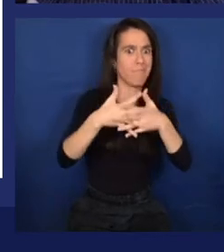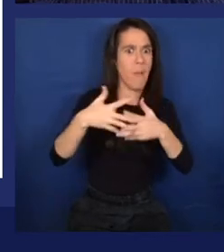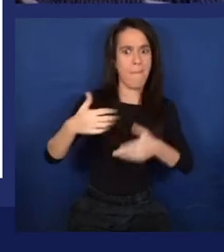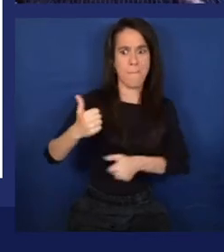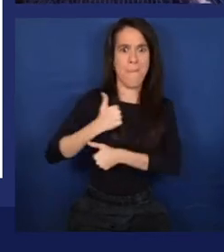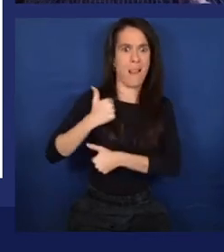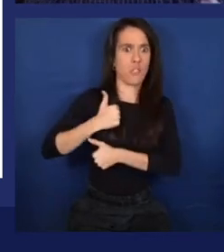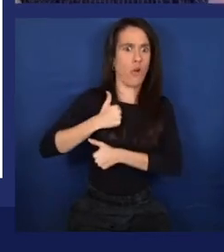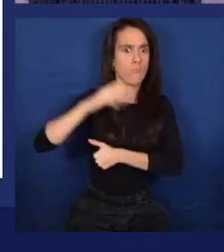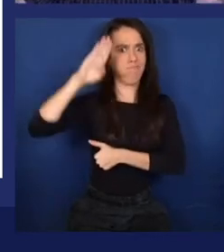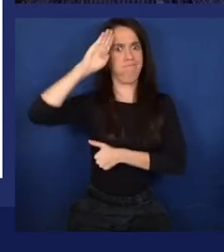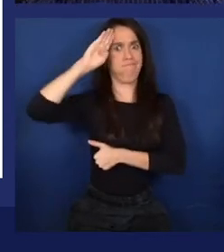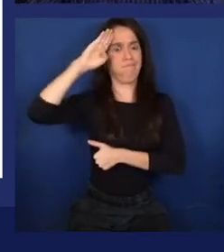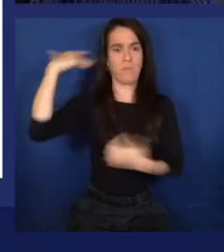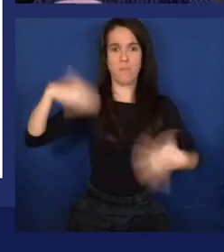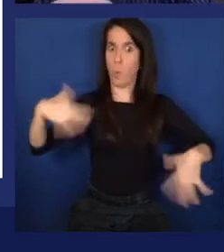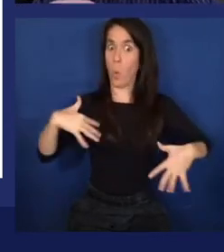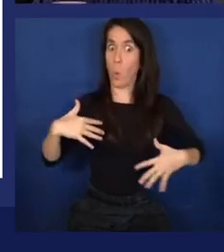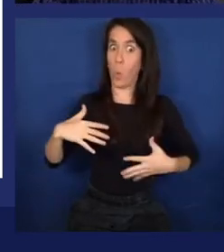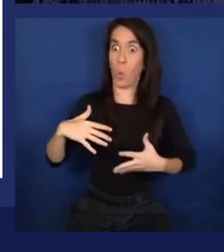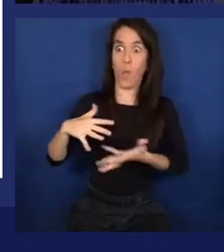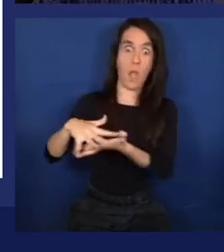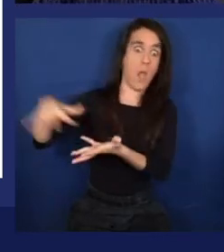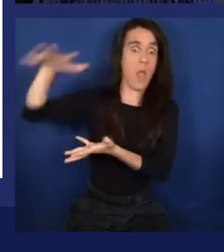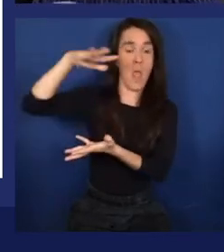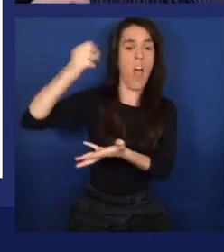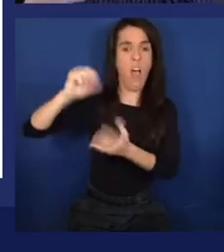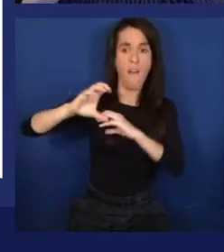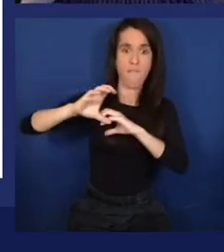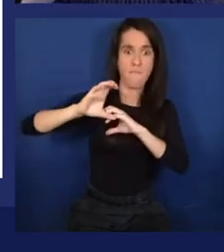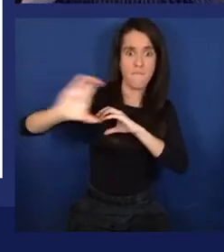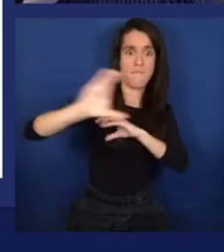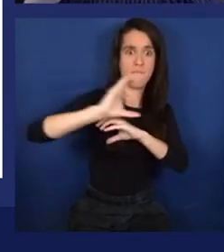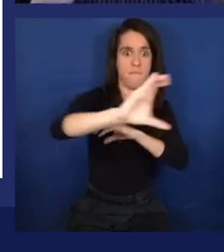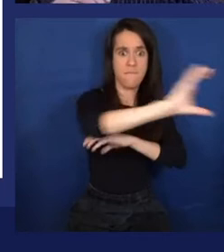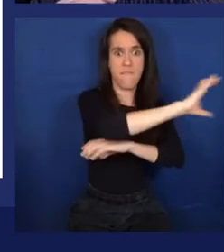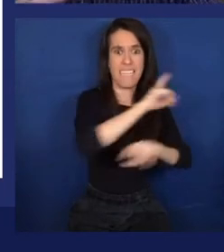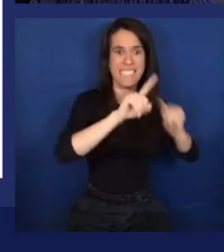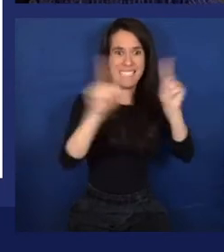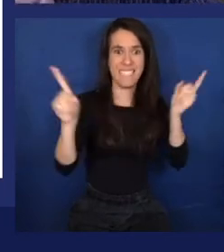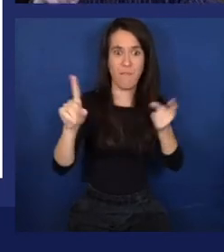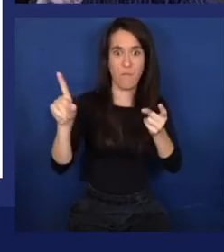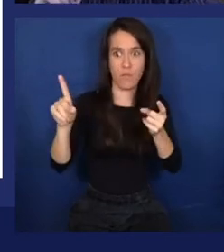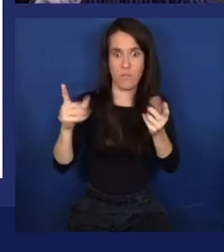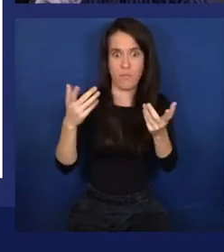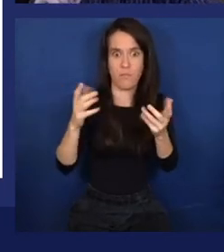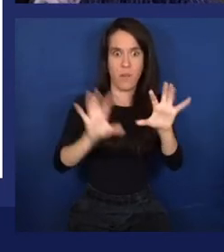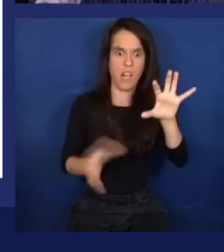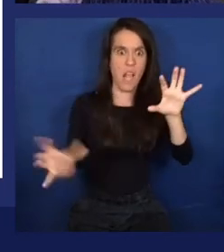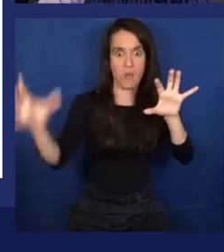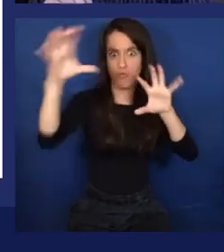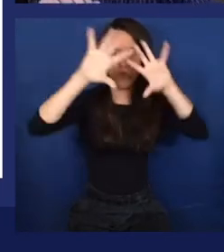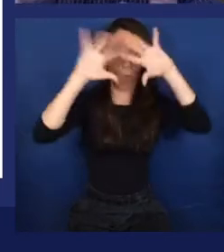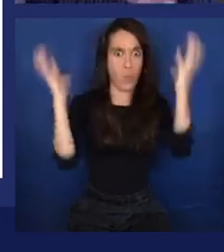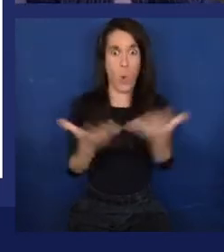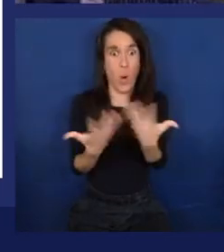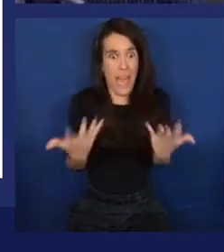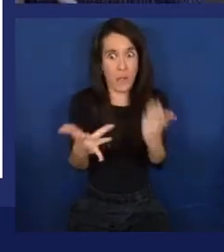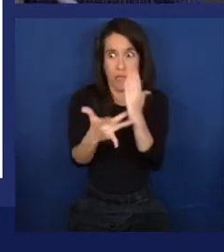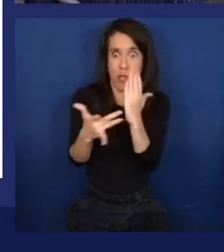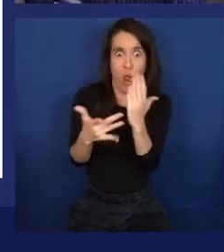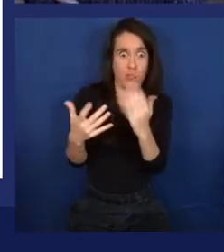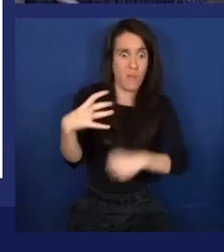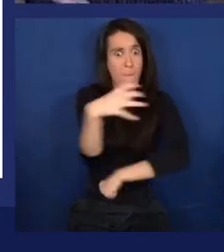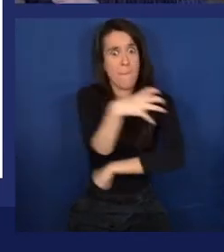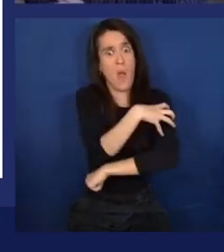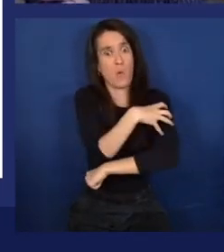that exceeds every other nation in the world. And the technology still continued. But the money that was